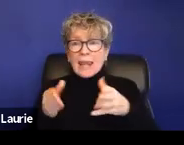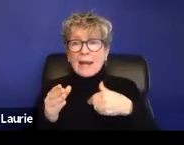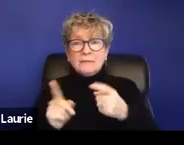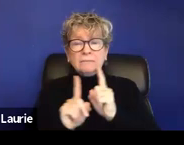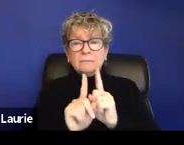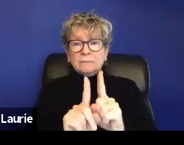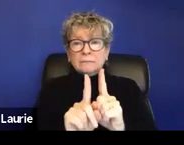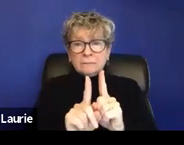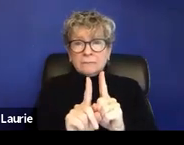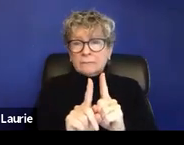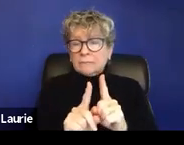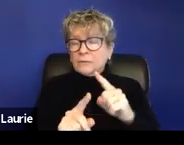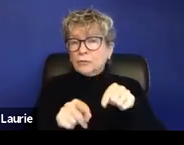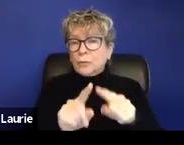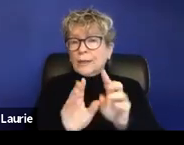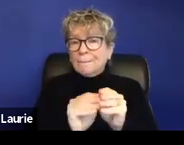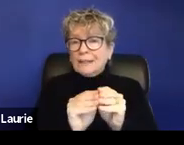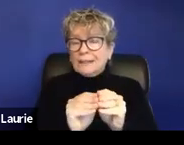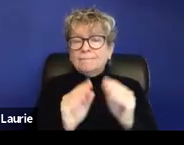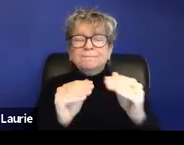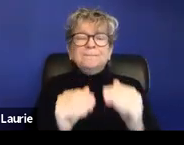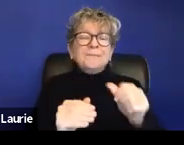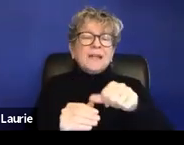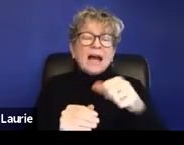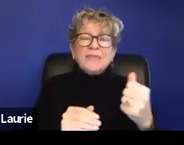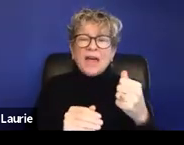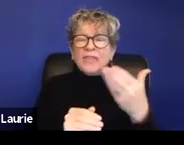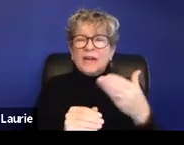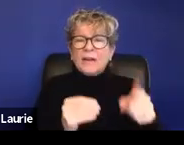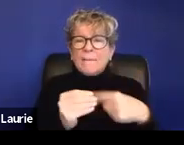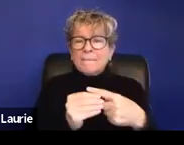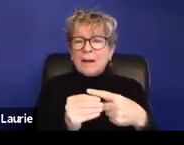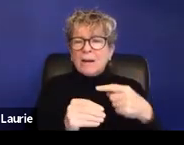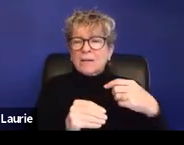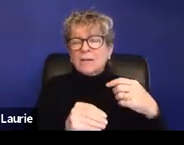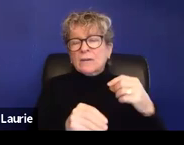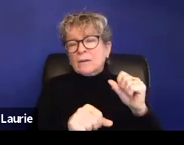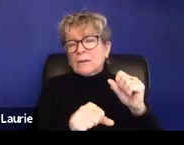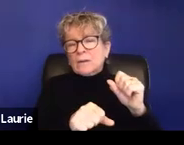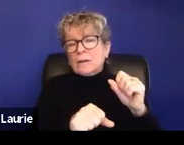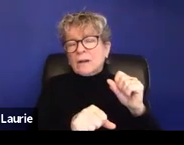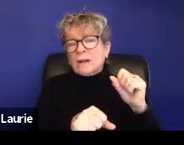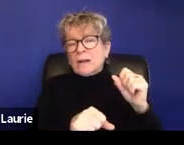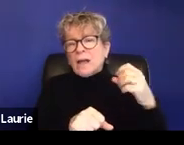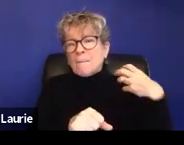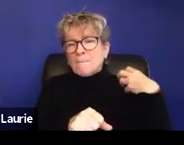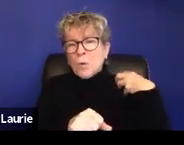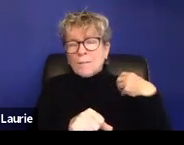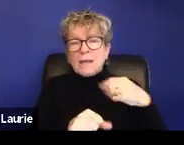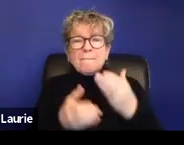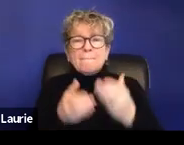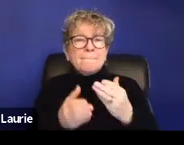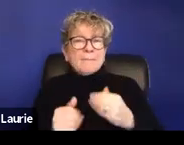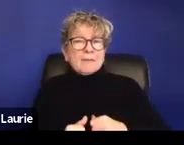another just consideration around employment, depending unemployment, the survivor may qualify for unemployment and then also may qualify for